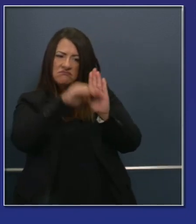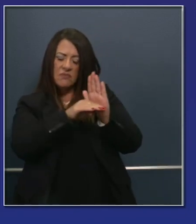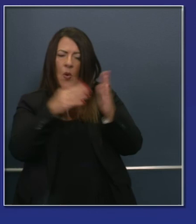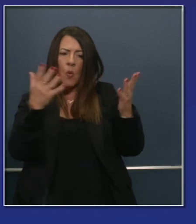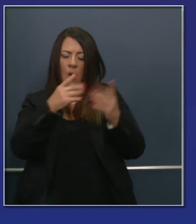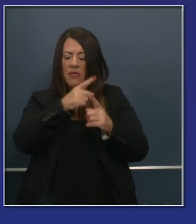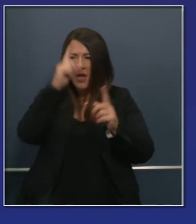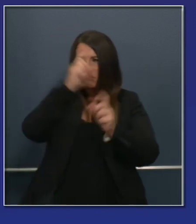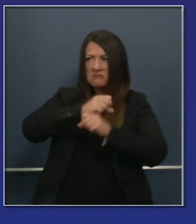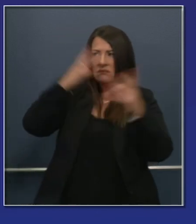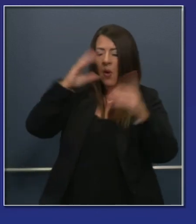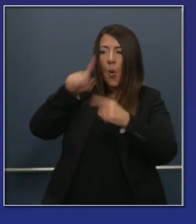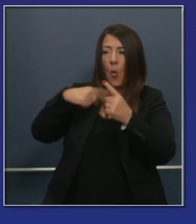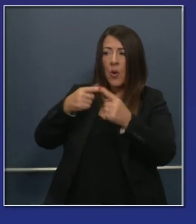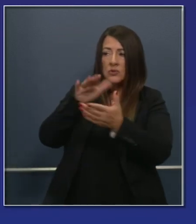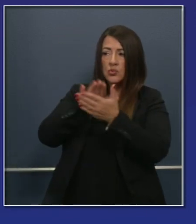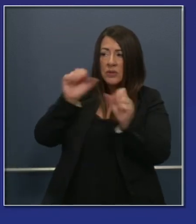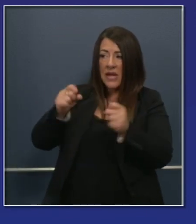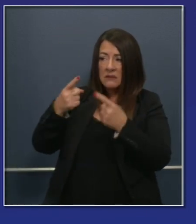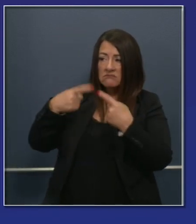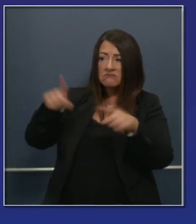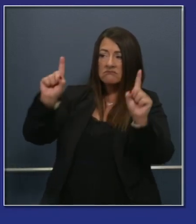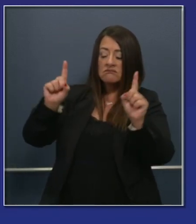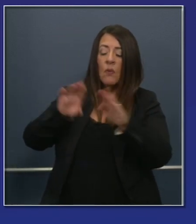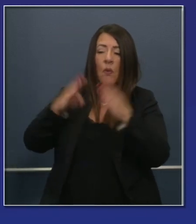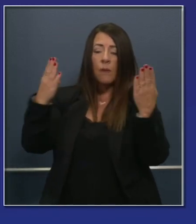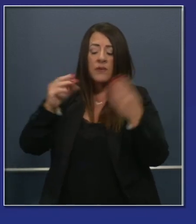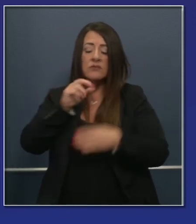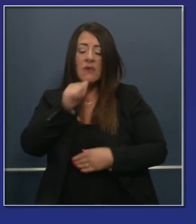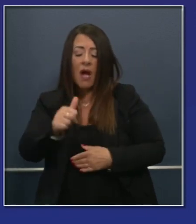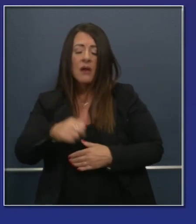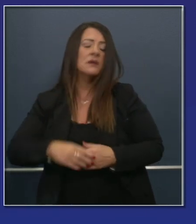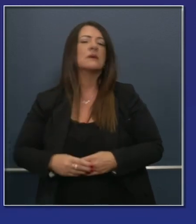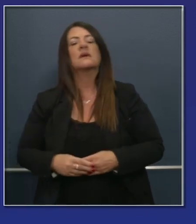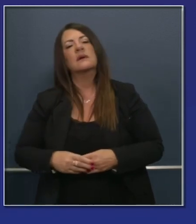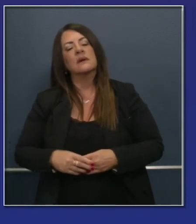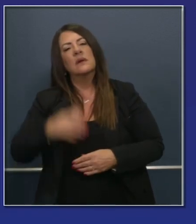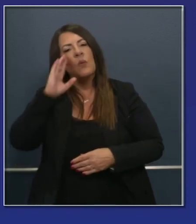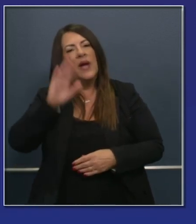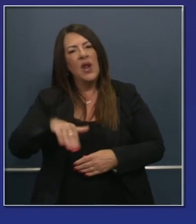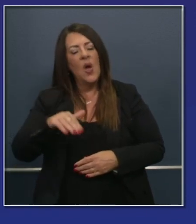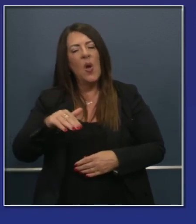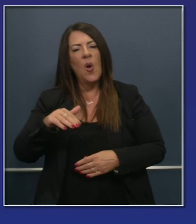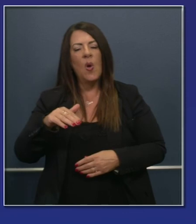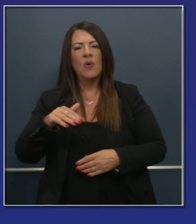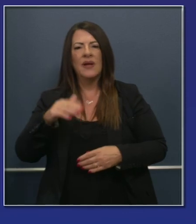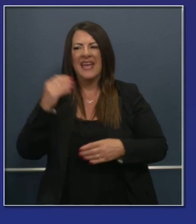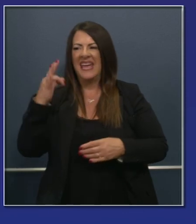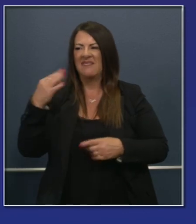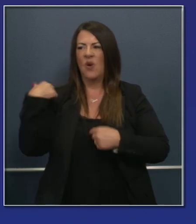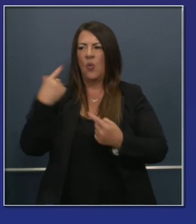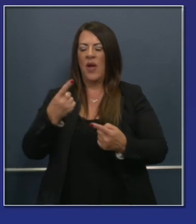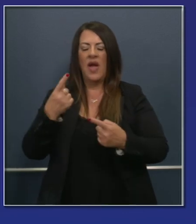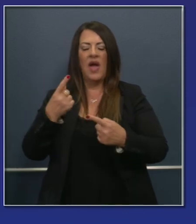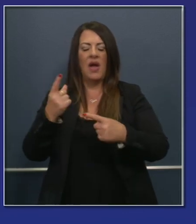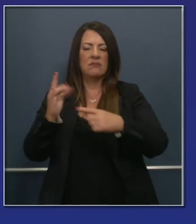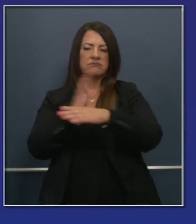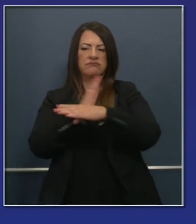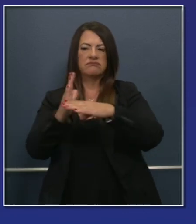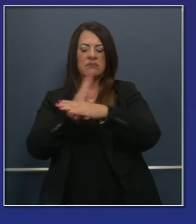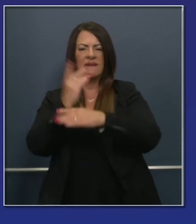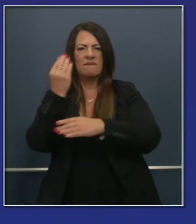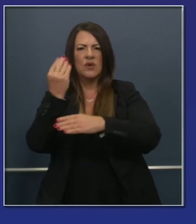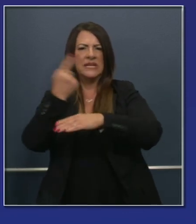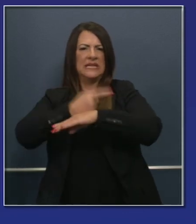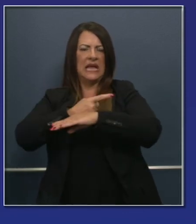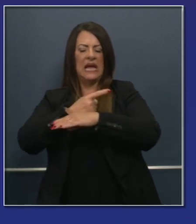closed. That metric is really clear. If you're on the watch list and you haven't been off for 14 days, that's a really clear metric, and I think that's